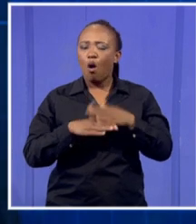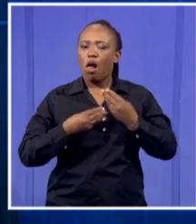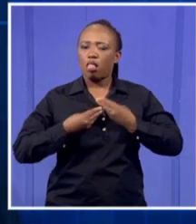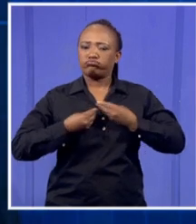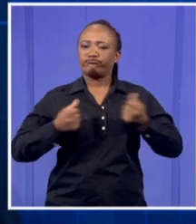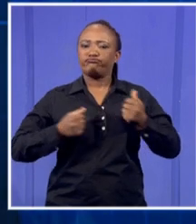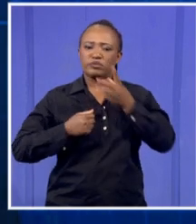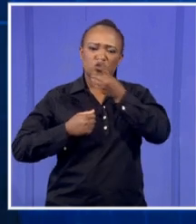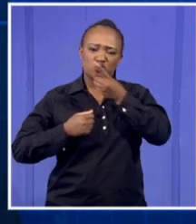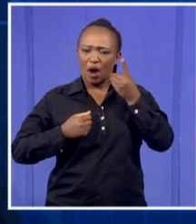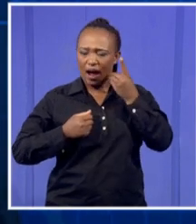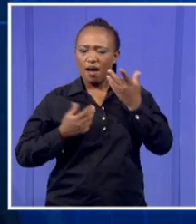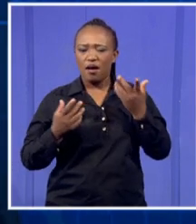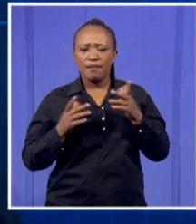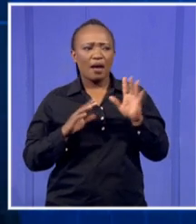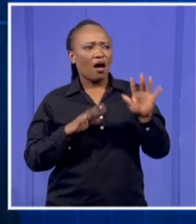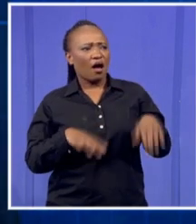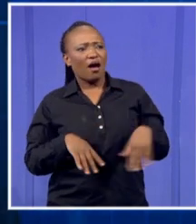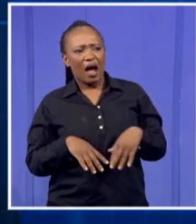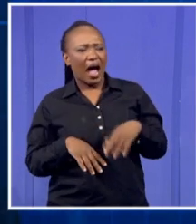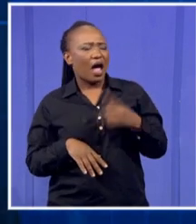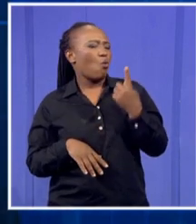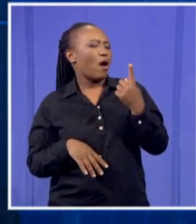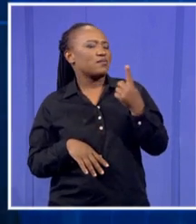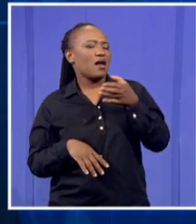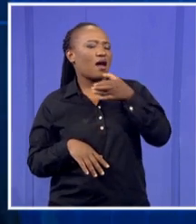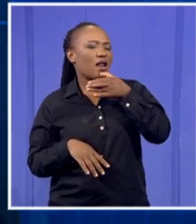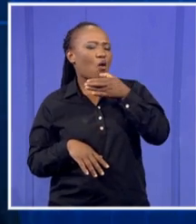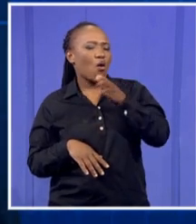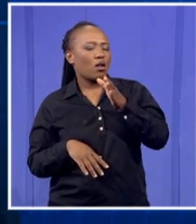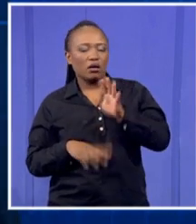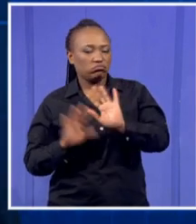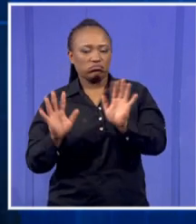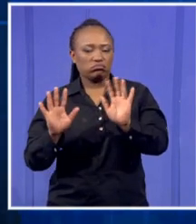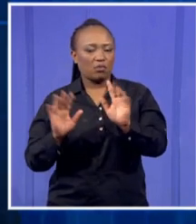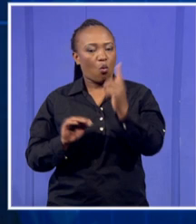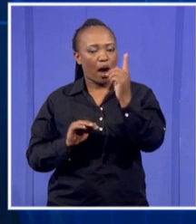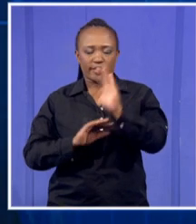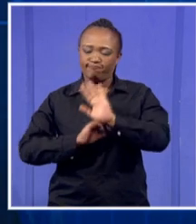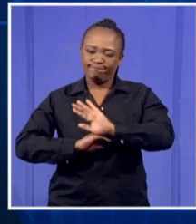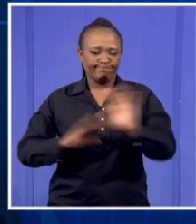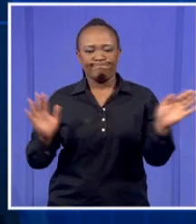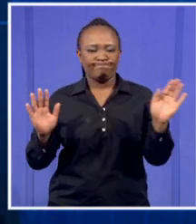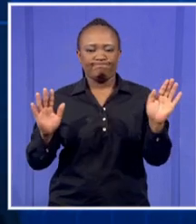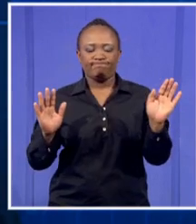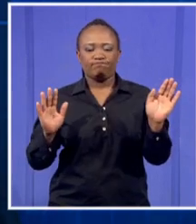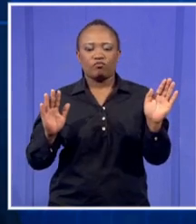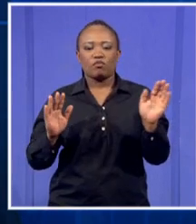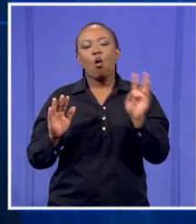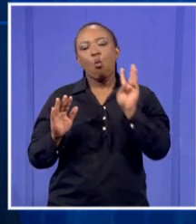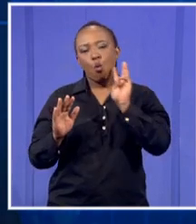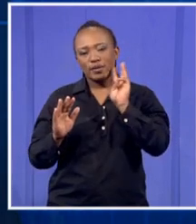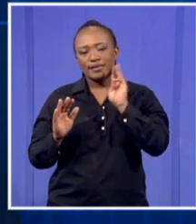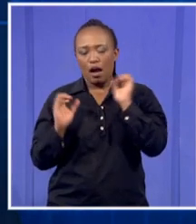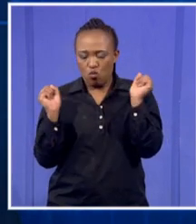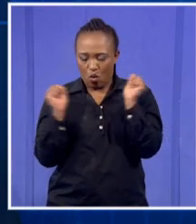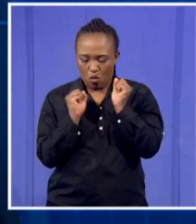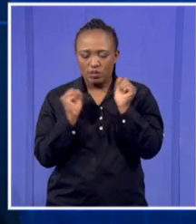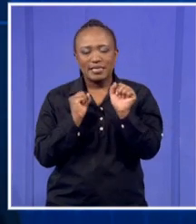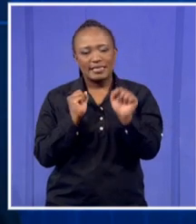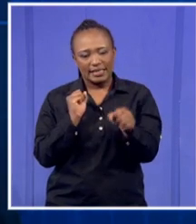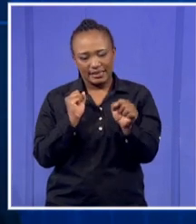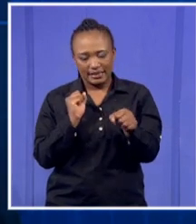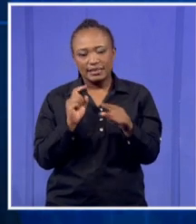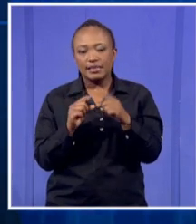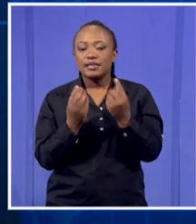People take for granted. They're like, no, but I can't have a cool nyana one. No, you cannot. Cool water, keep hydrated. And then